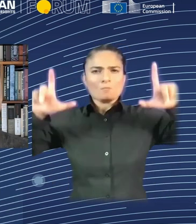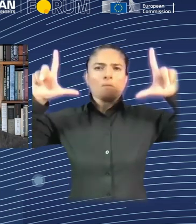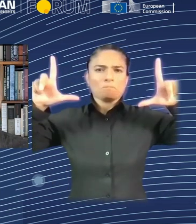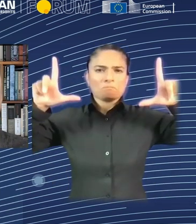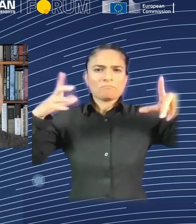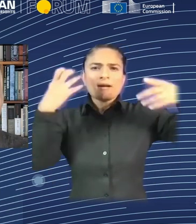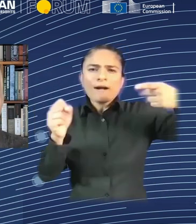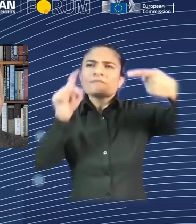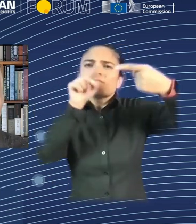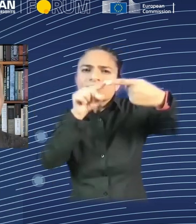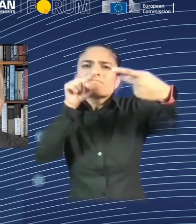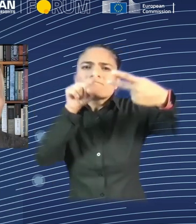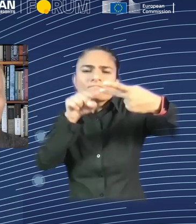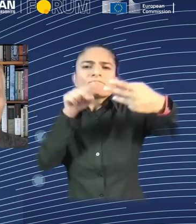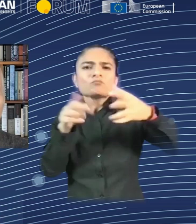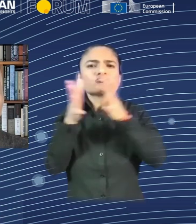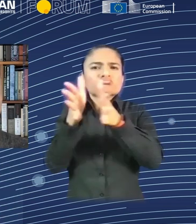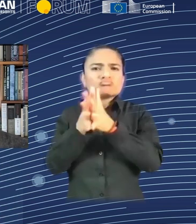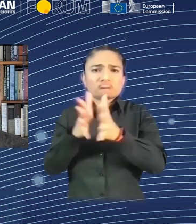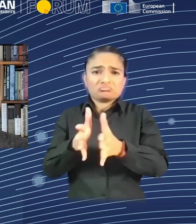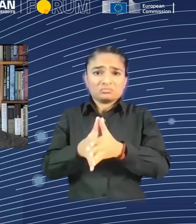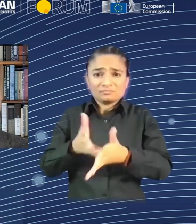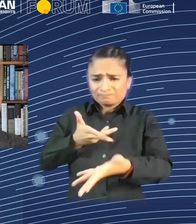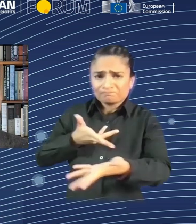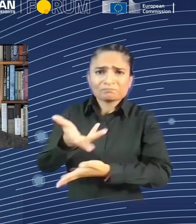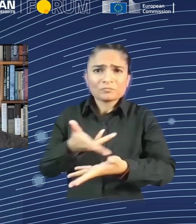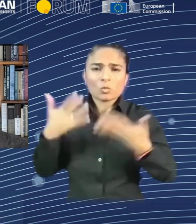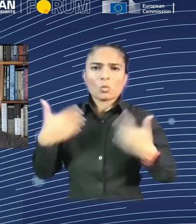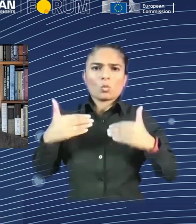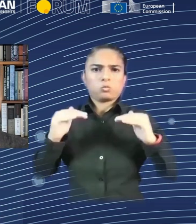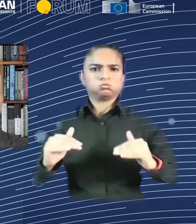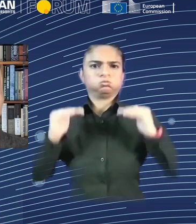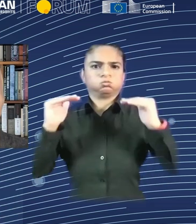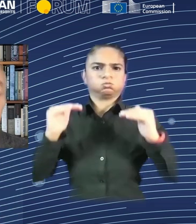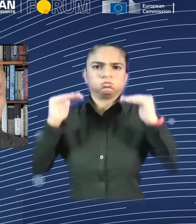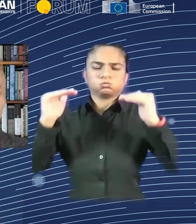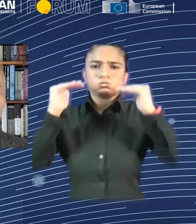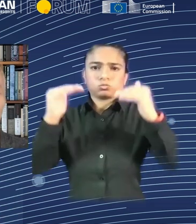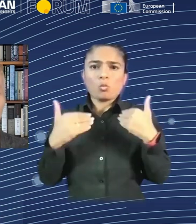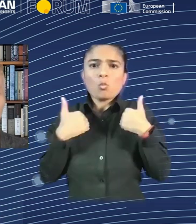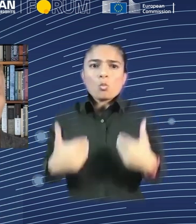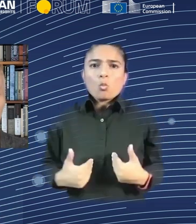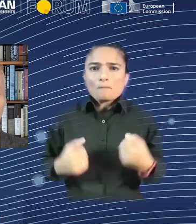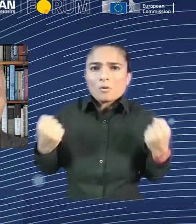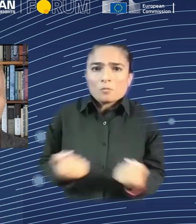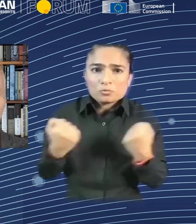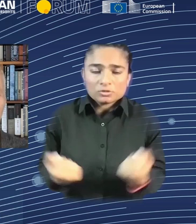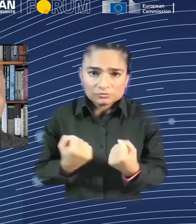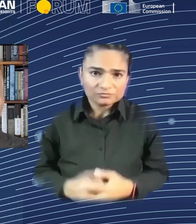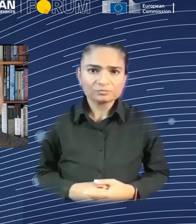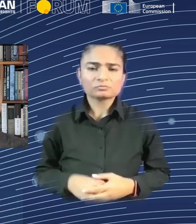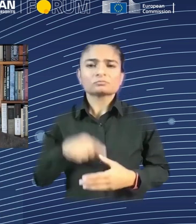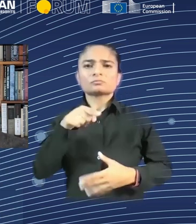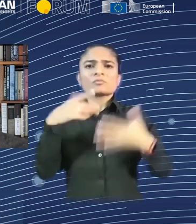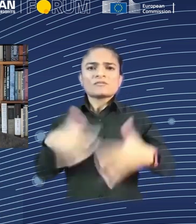all knowledge professions. But there's a really interesting thing. I know Stuart Russell just